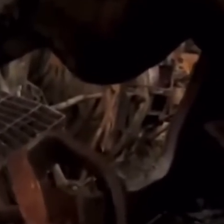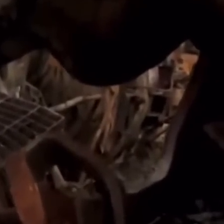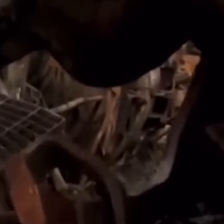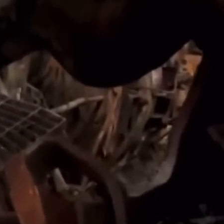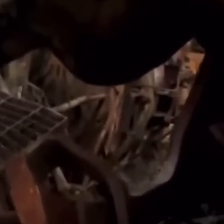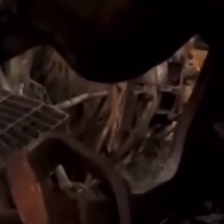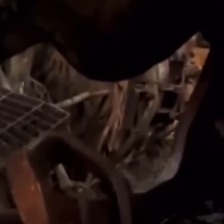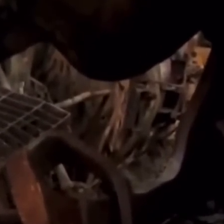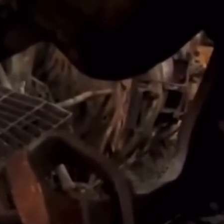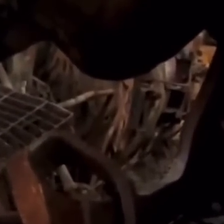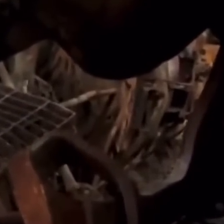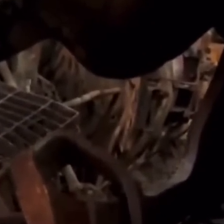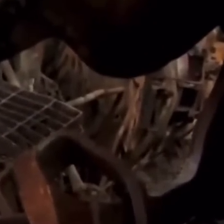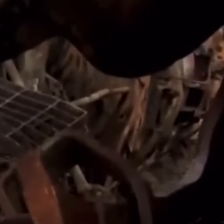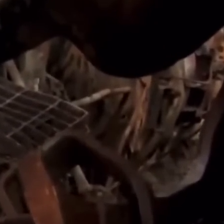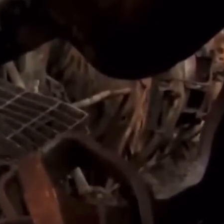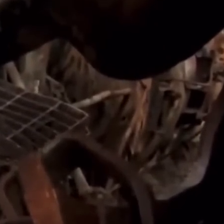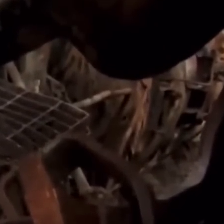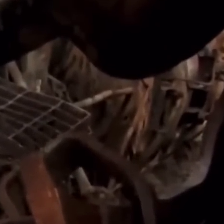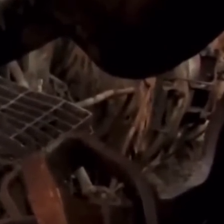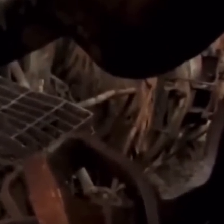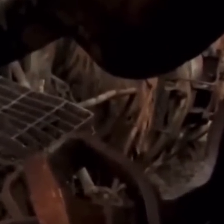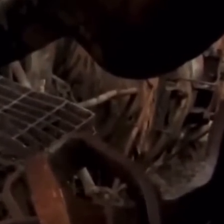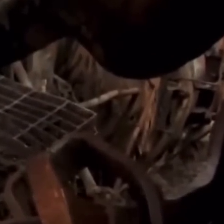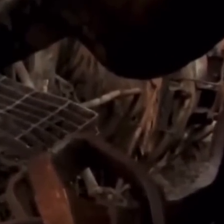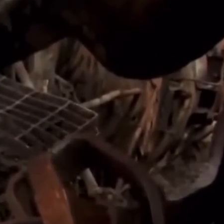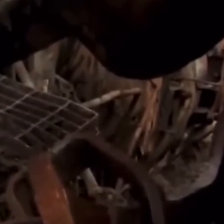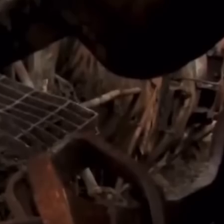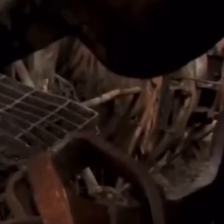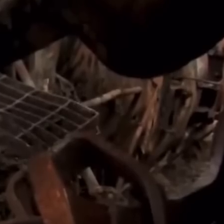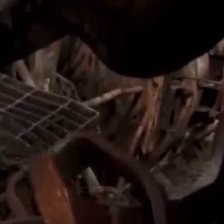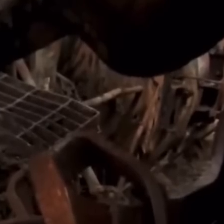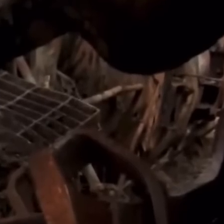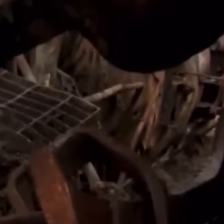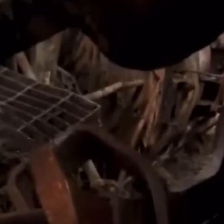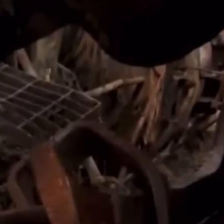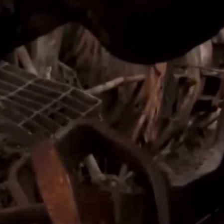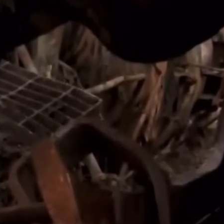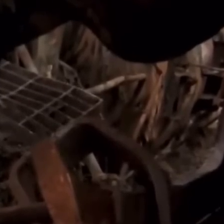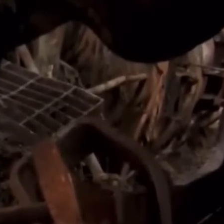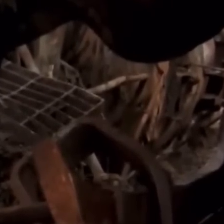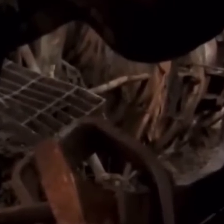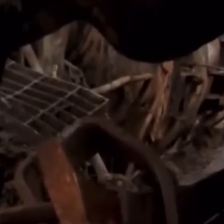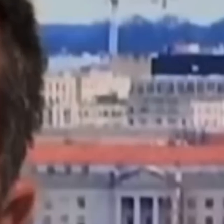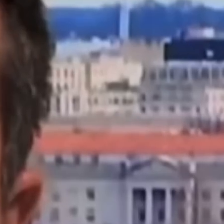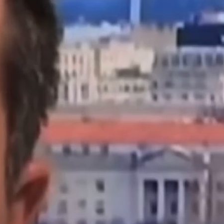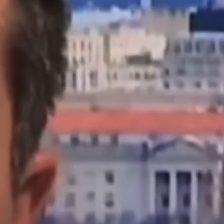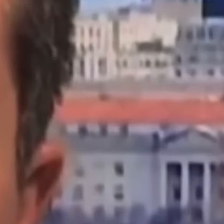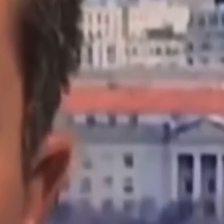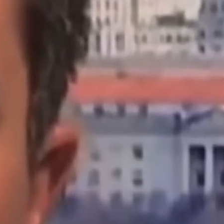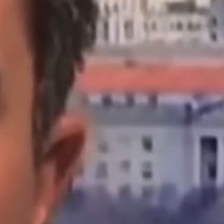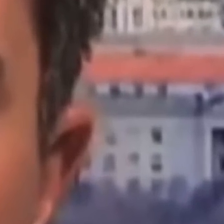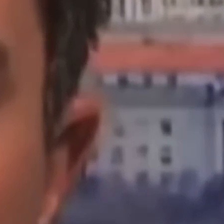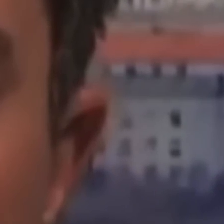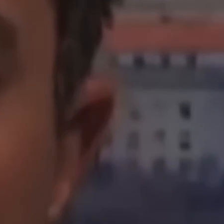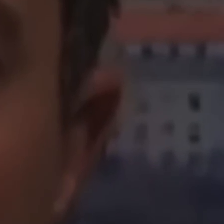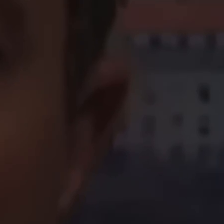just show up and it causes a distraction. That's true for a president, perhaps. But it's not true for a transportation secretary. Oh.